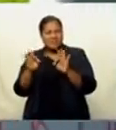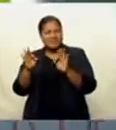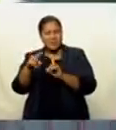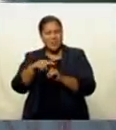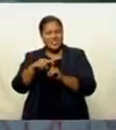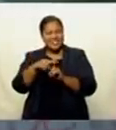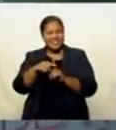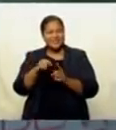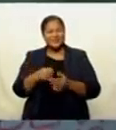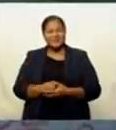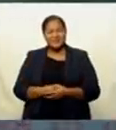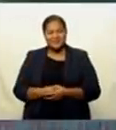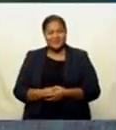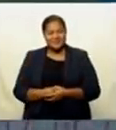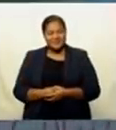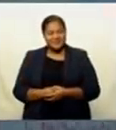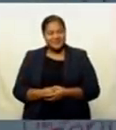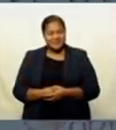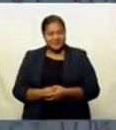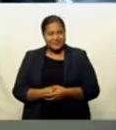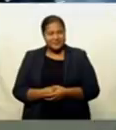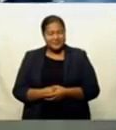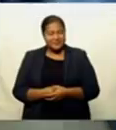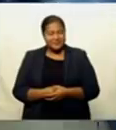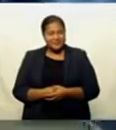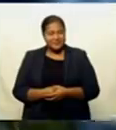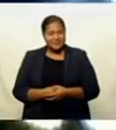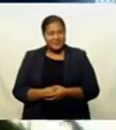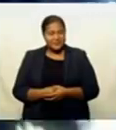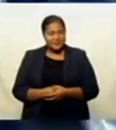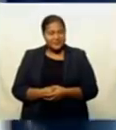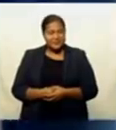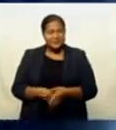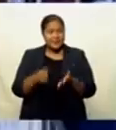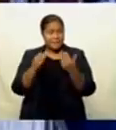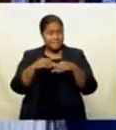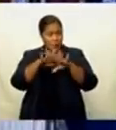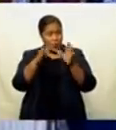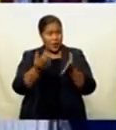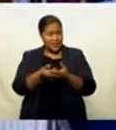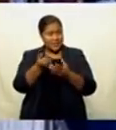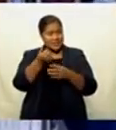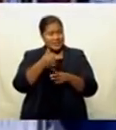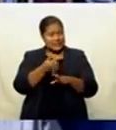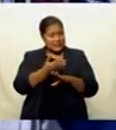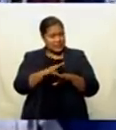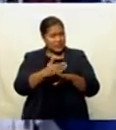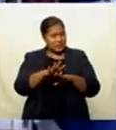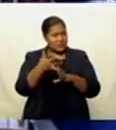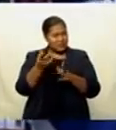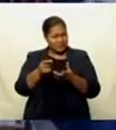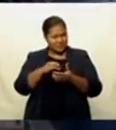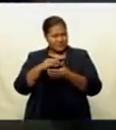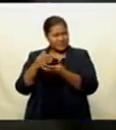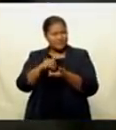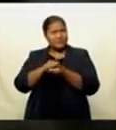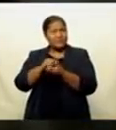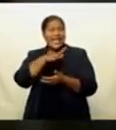Shosiah Nanunga, FBC News. Coming up in world news, Israel to form a new coalition government